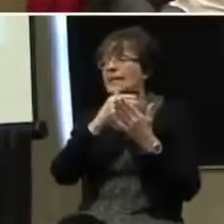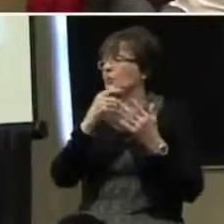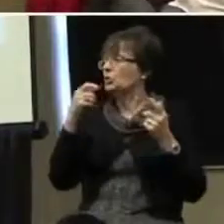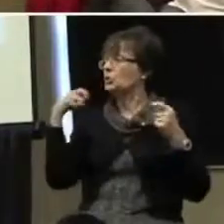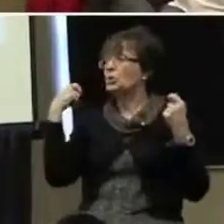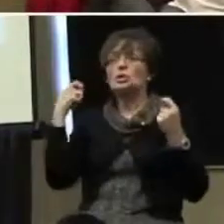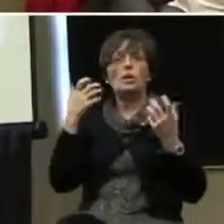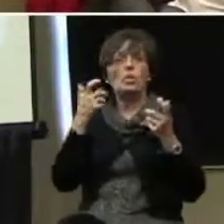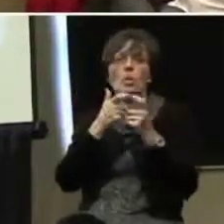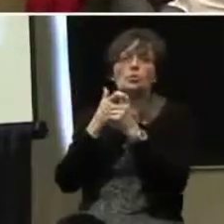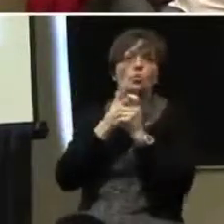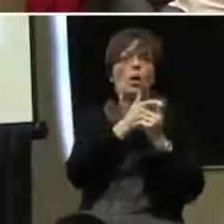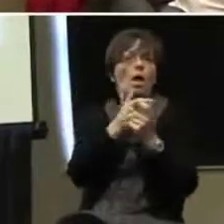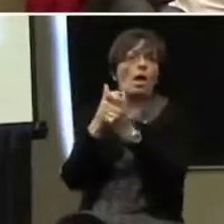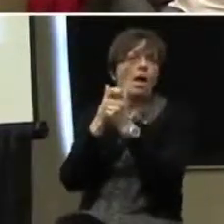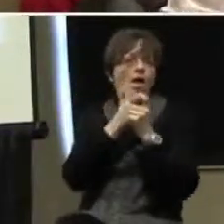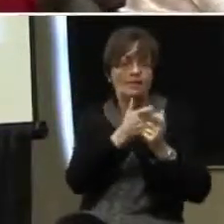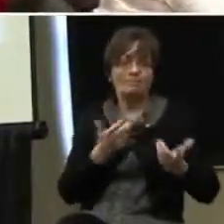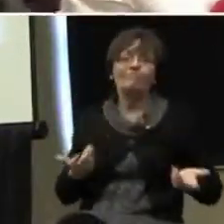We're all